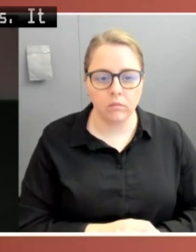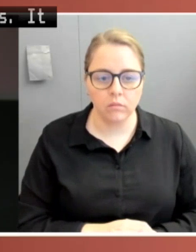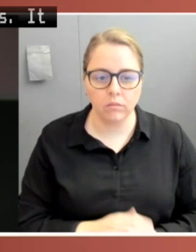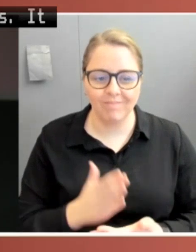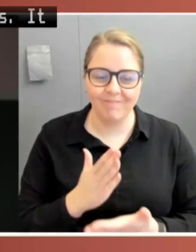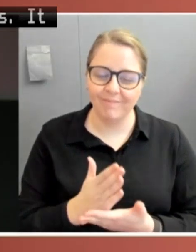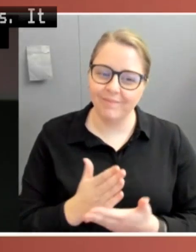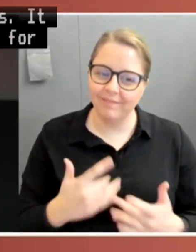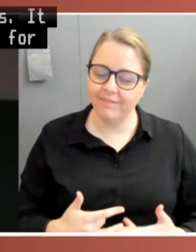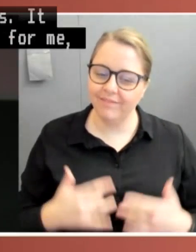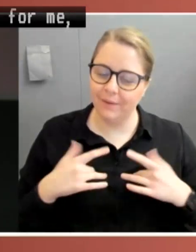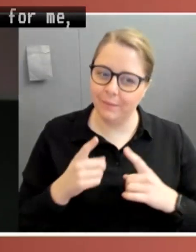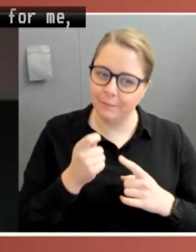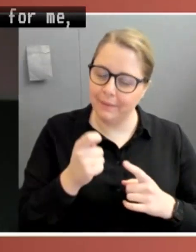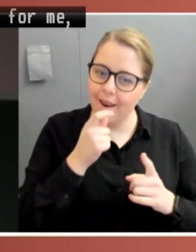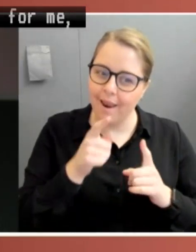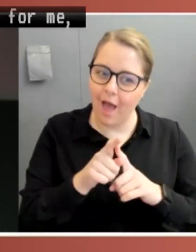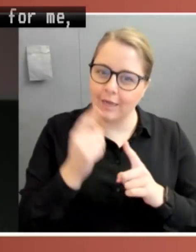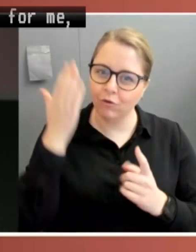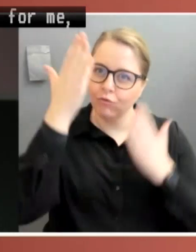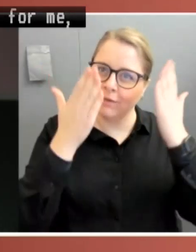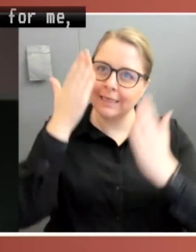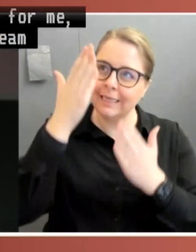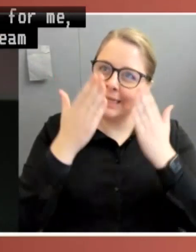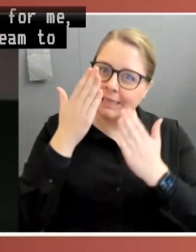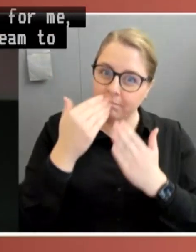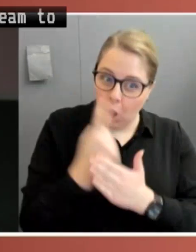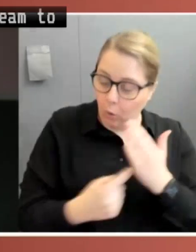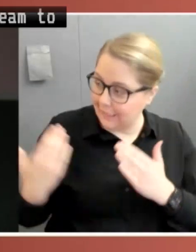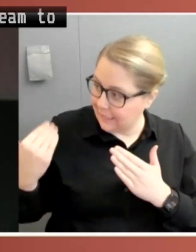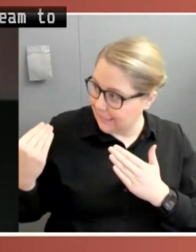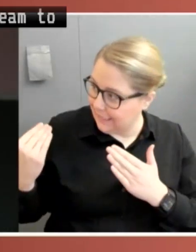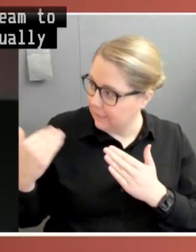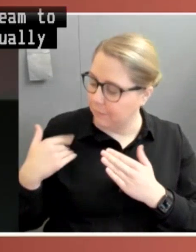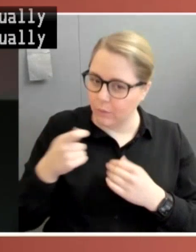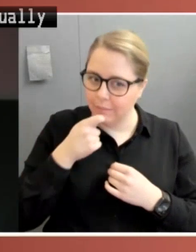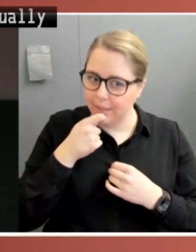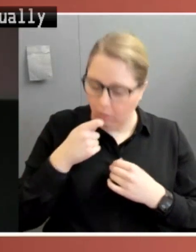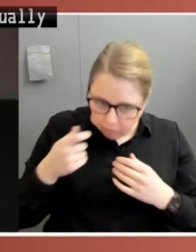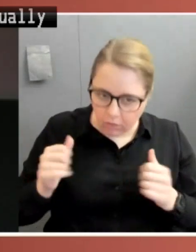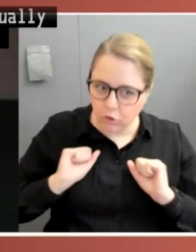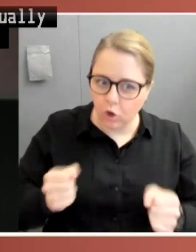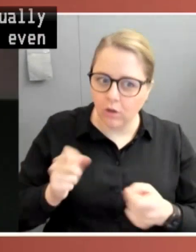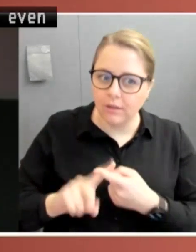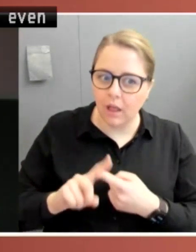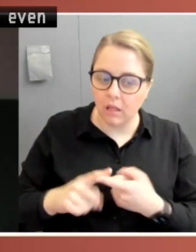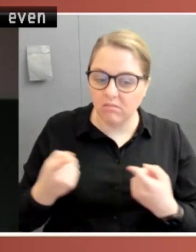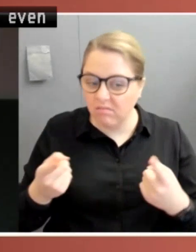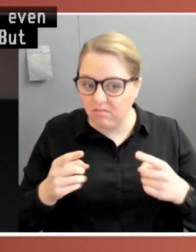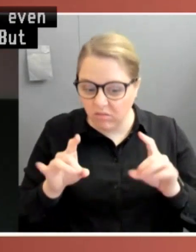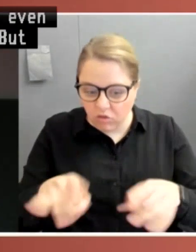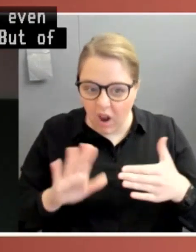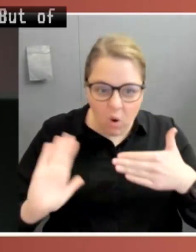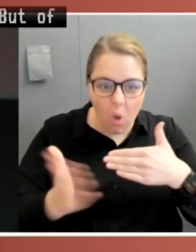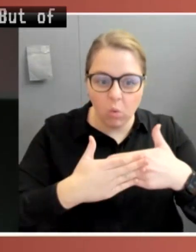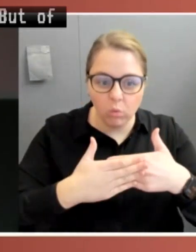think again as to actually what happened during those days, even though they're so recent. But of course, we closed our borders. Dancing and singing were